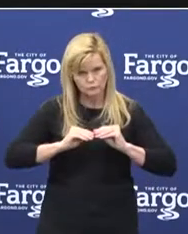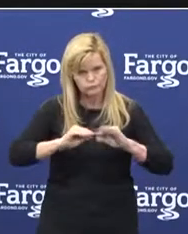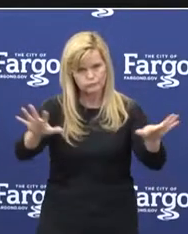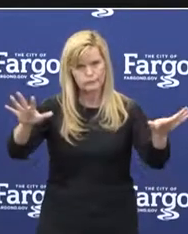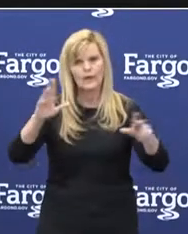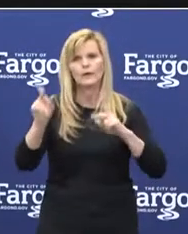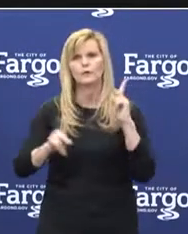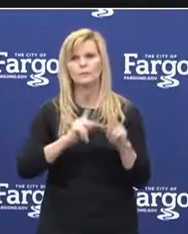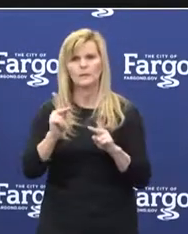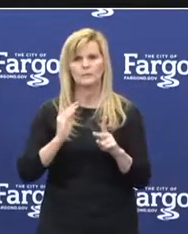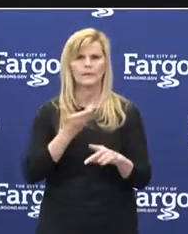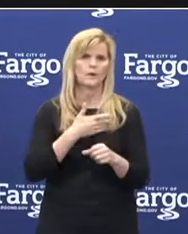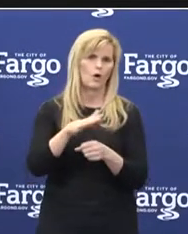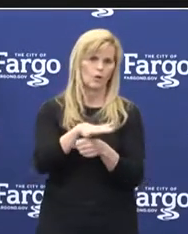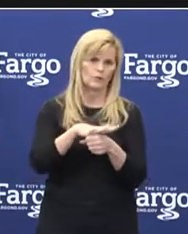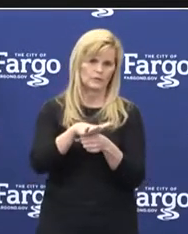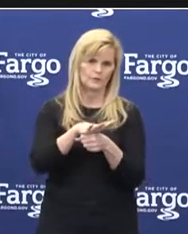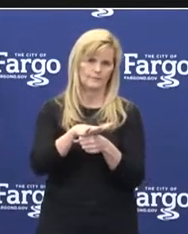the residents in our region.